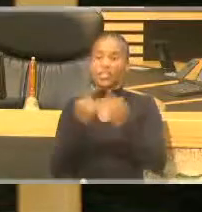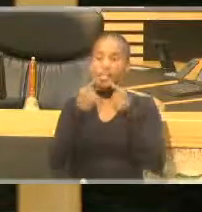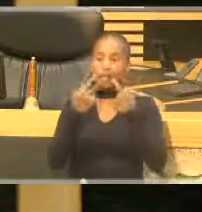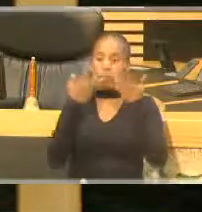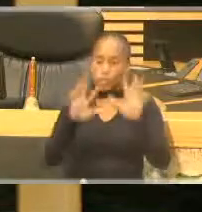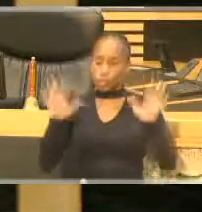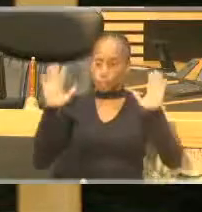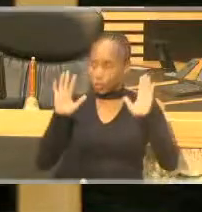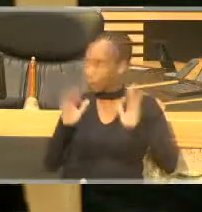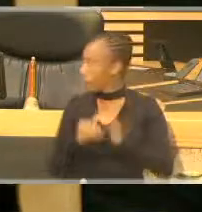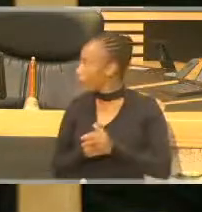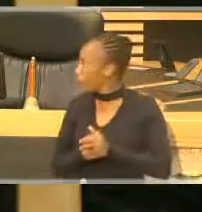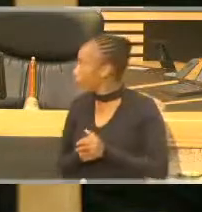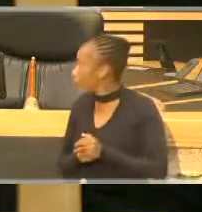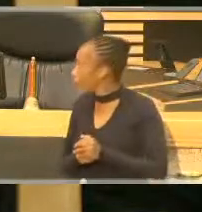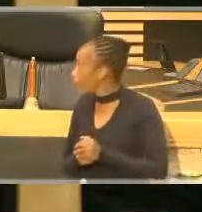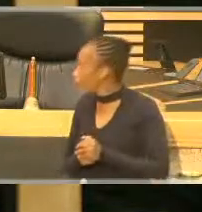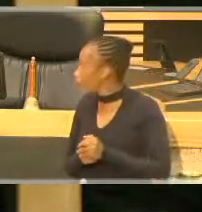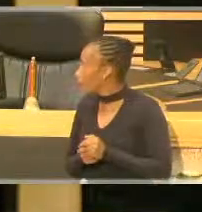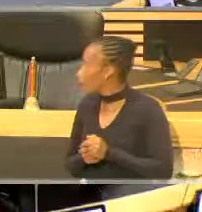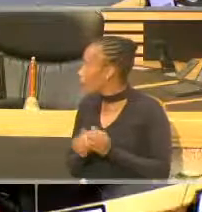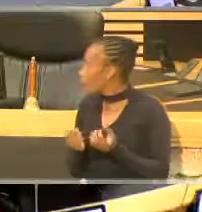many minutes?